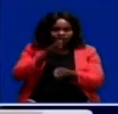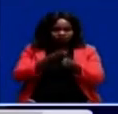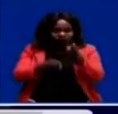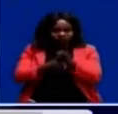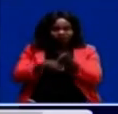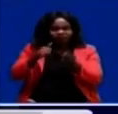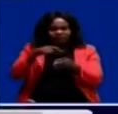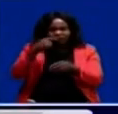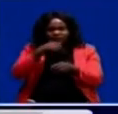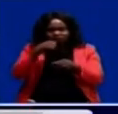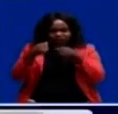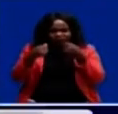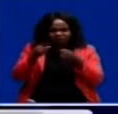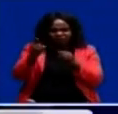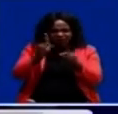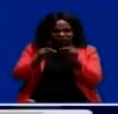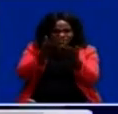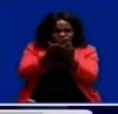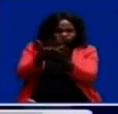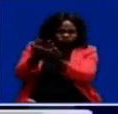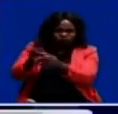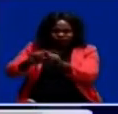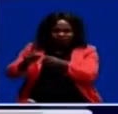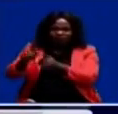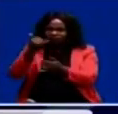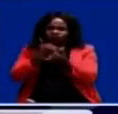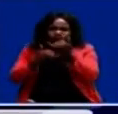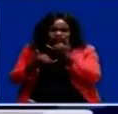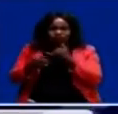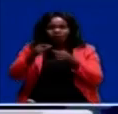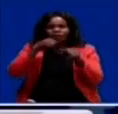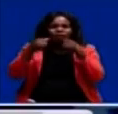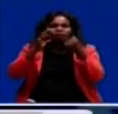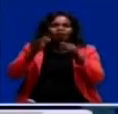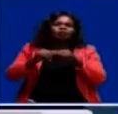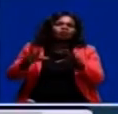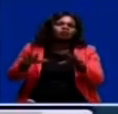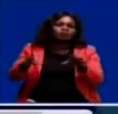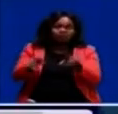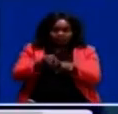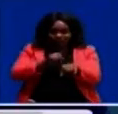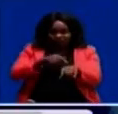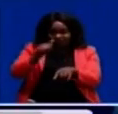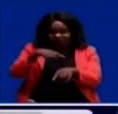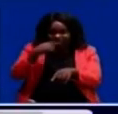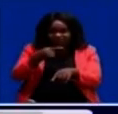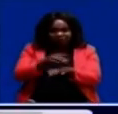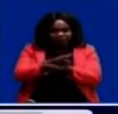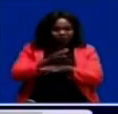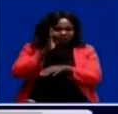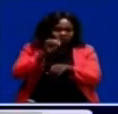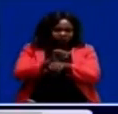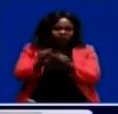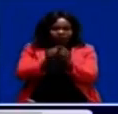a measure to reform inmates who are serving various sentences. Speaking at the same event, Mr. Katambo said Zambia will